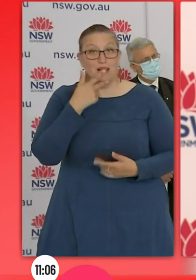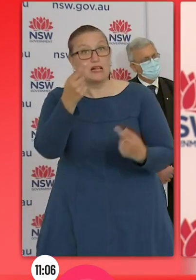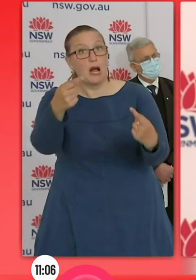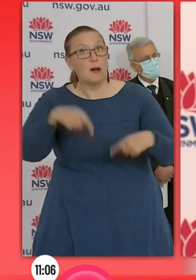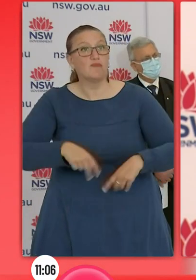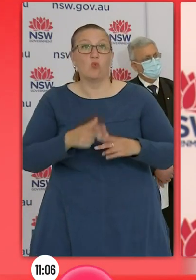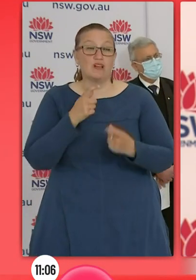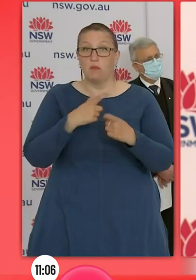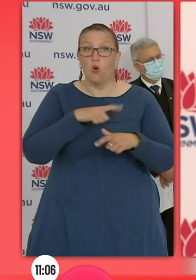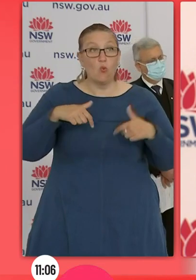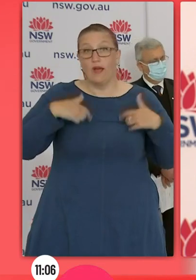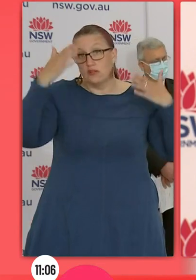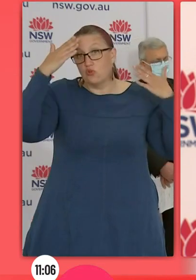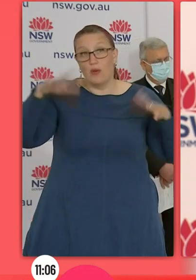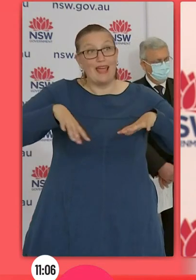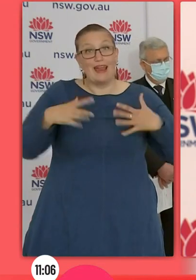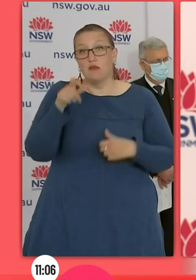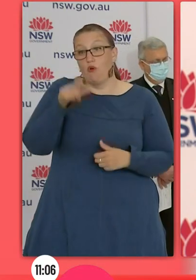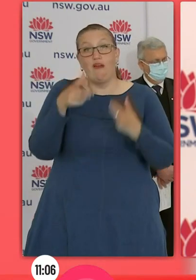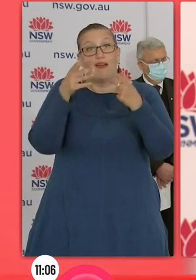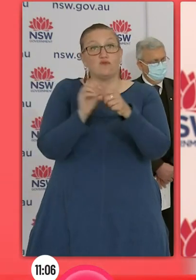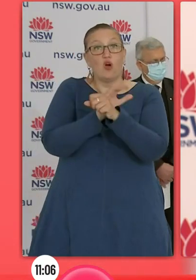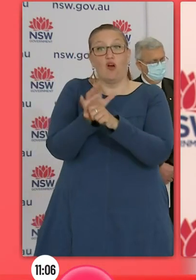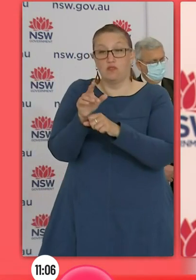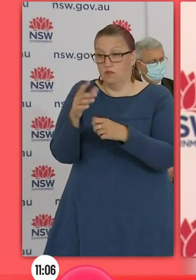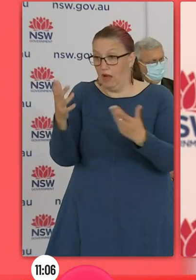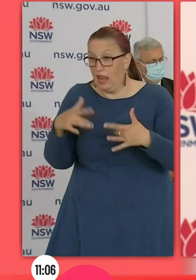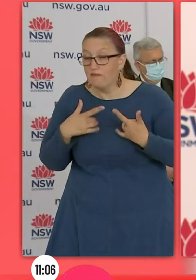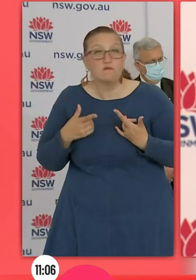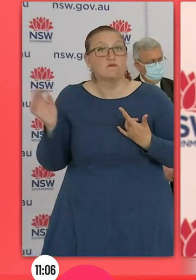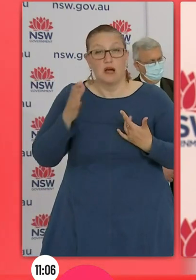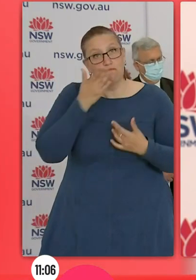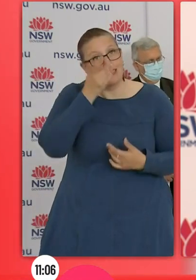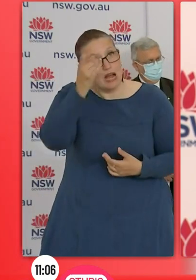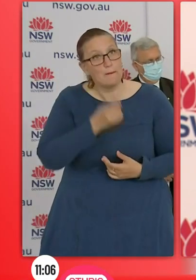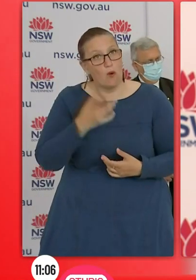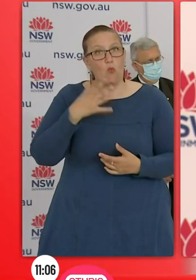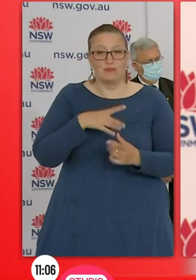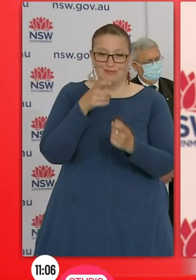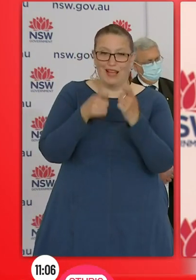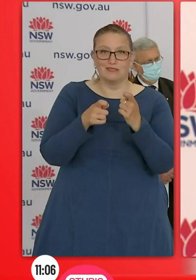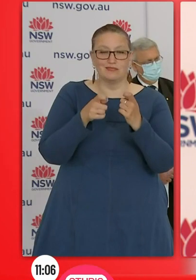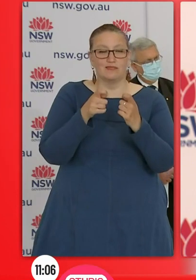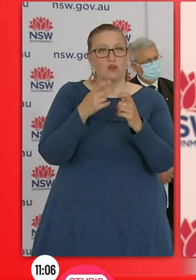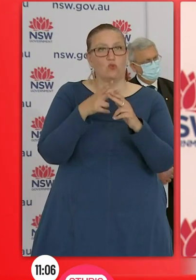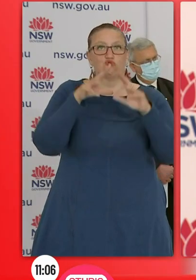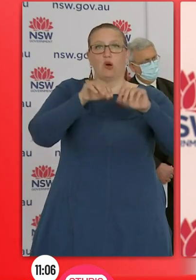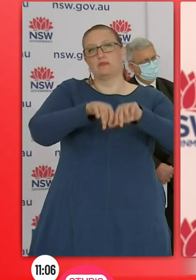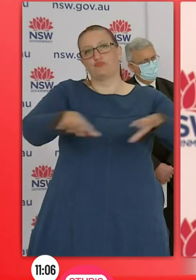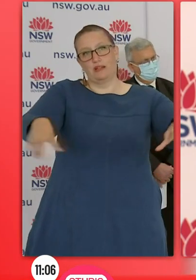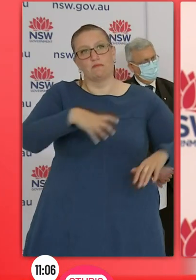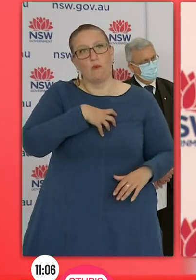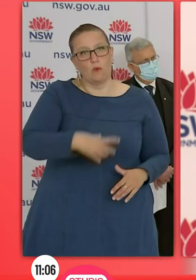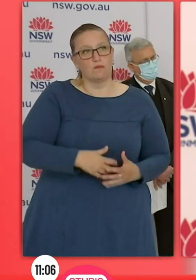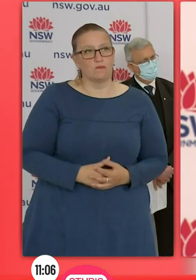in that area that might explain the sewage detection so please come forward for testing. And finally